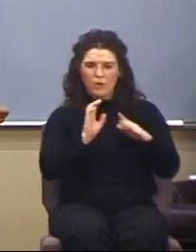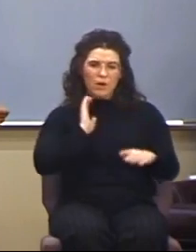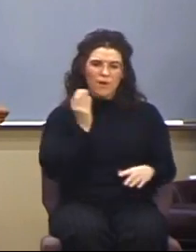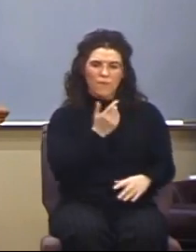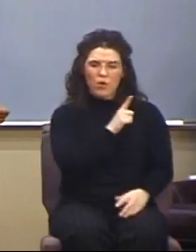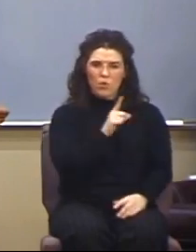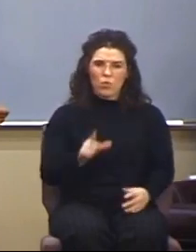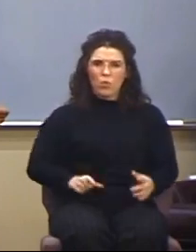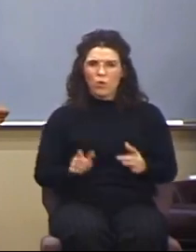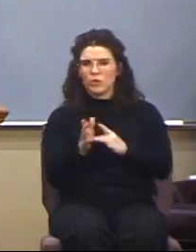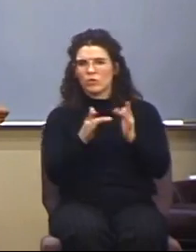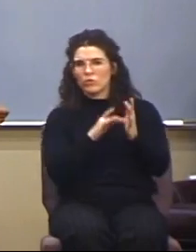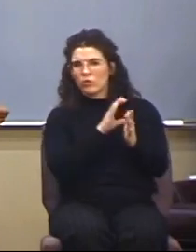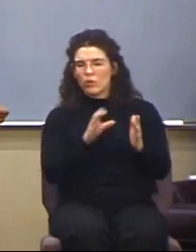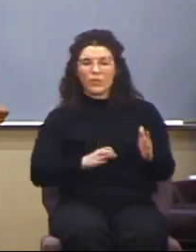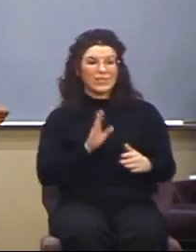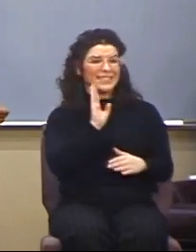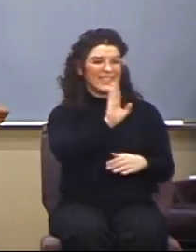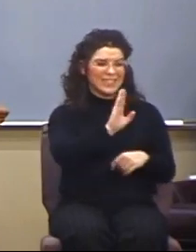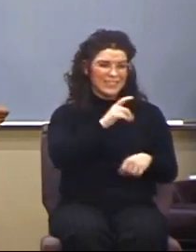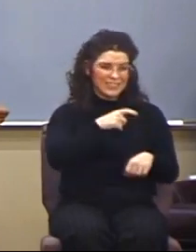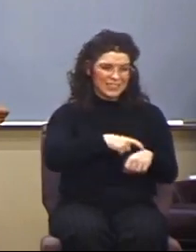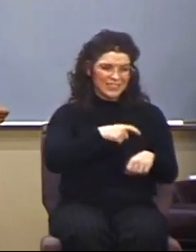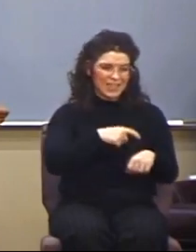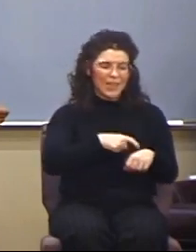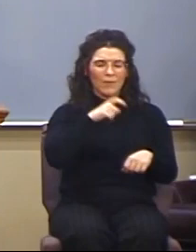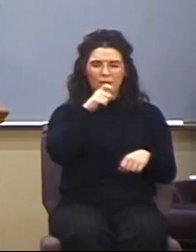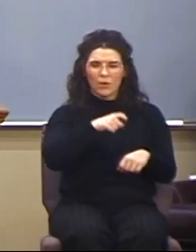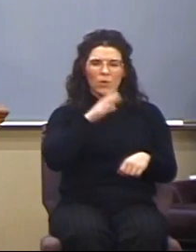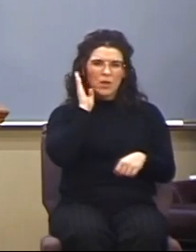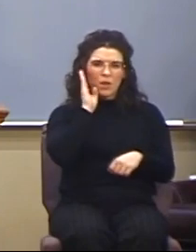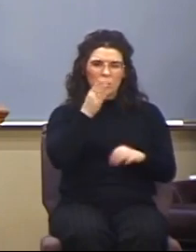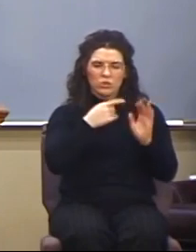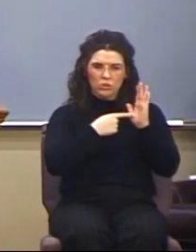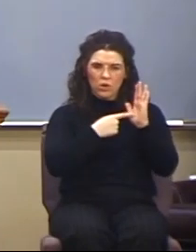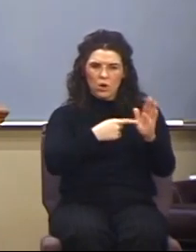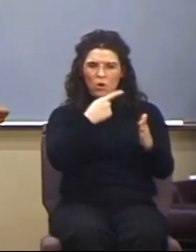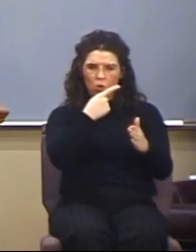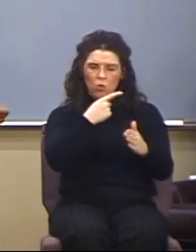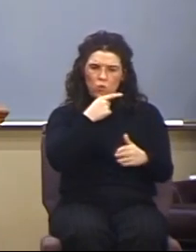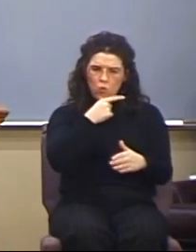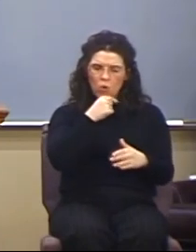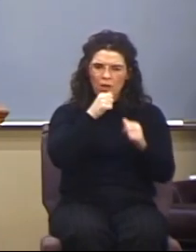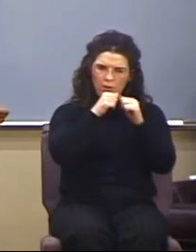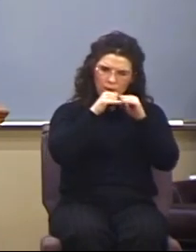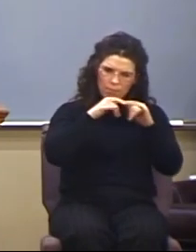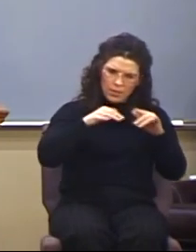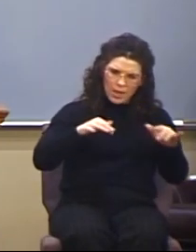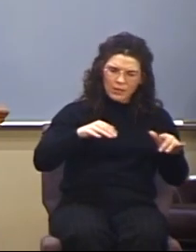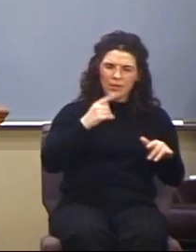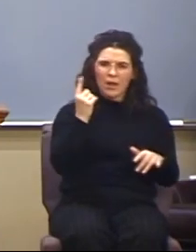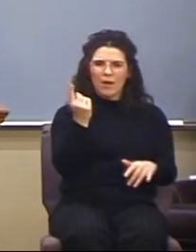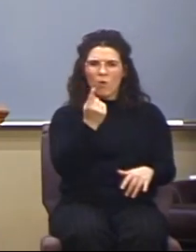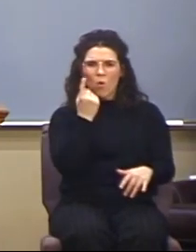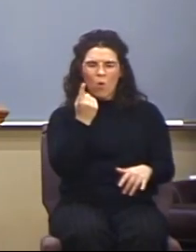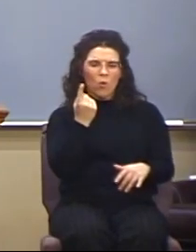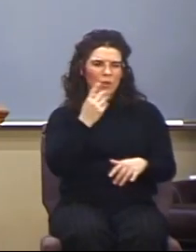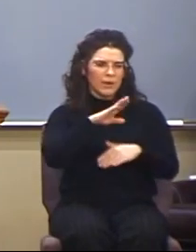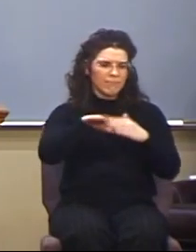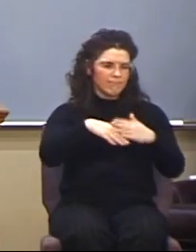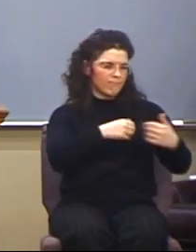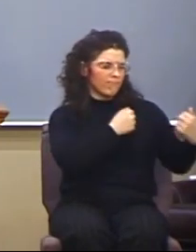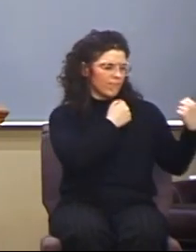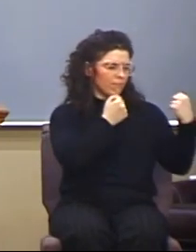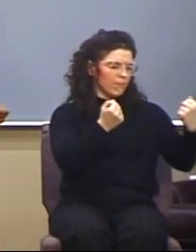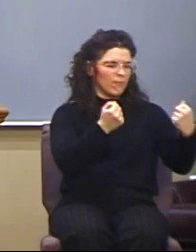Jesus Christ, which in his times he shall show who is the blessed and only potentate,